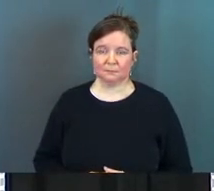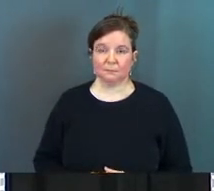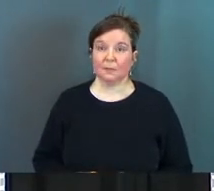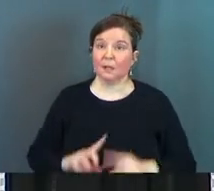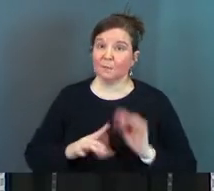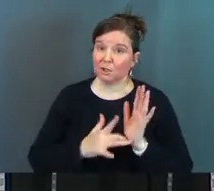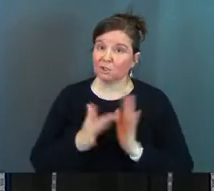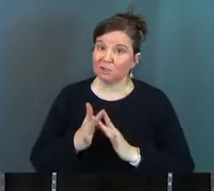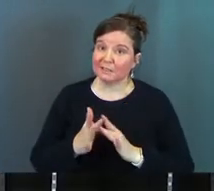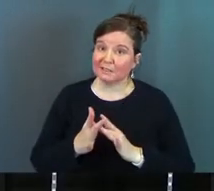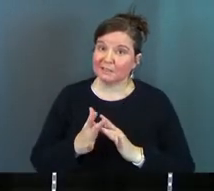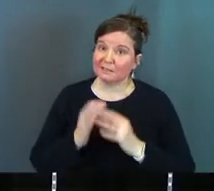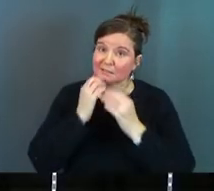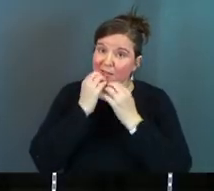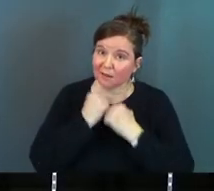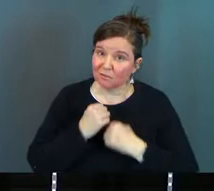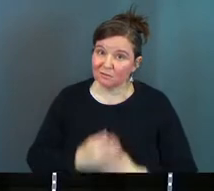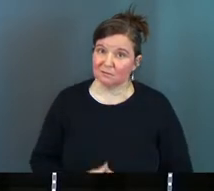But Jesus cares.